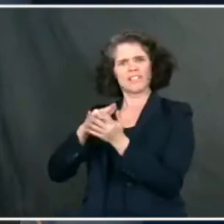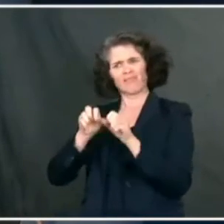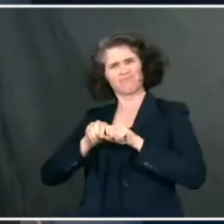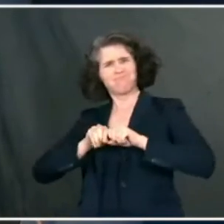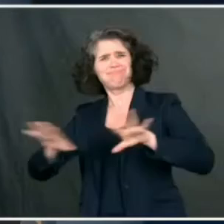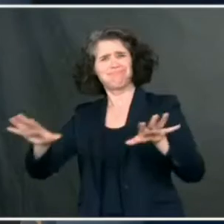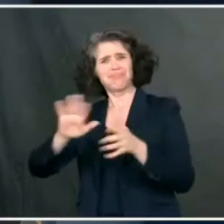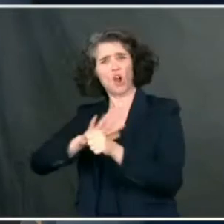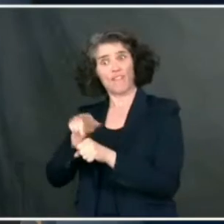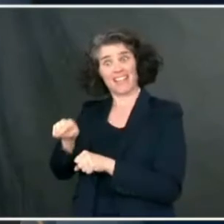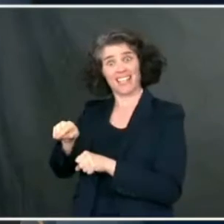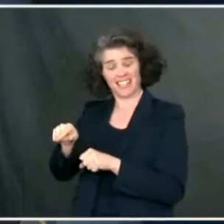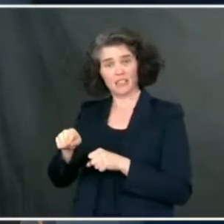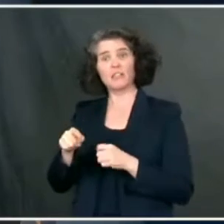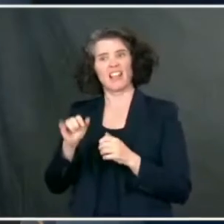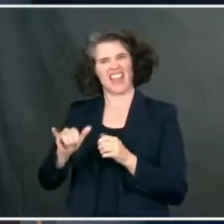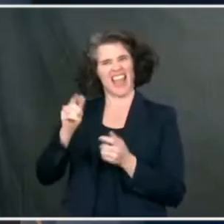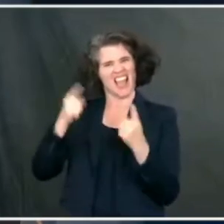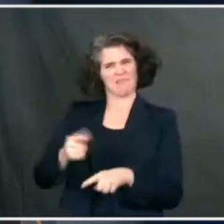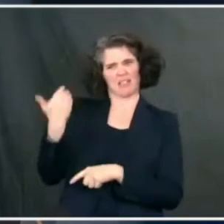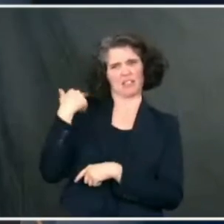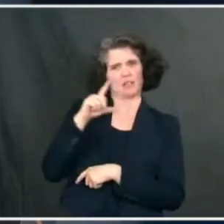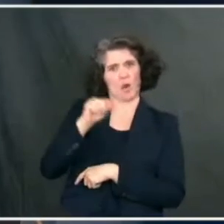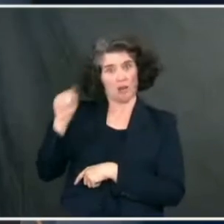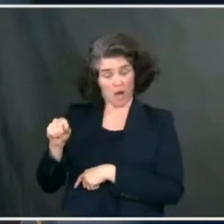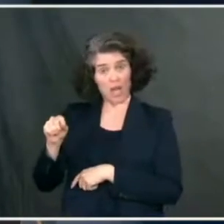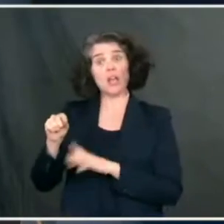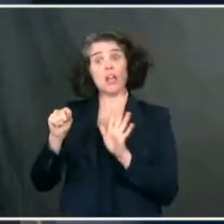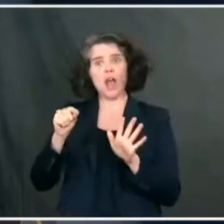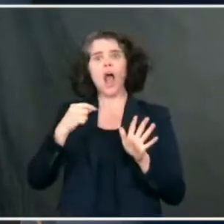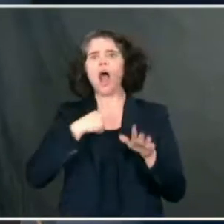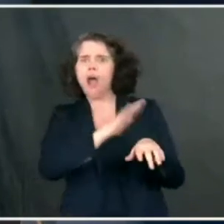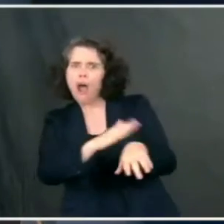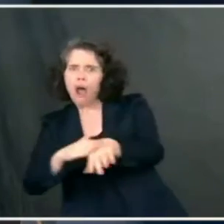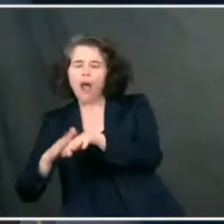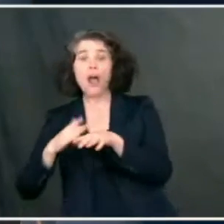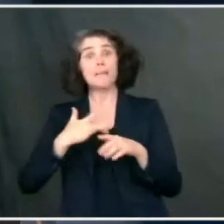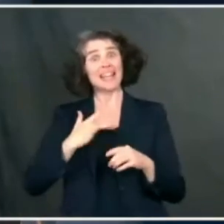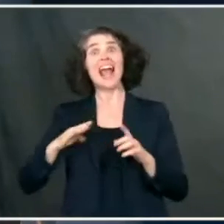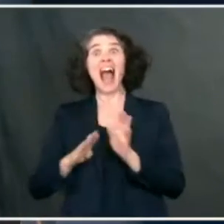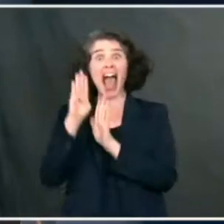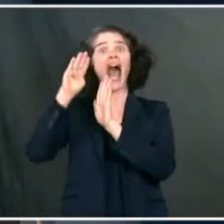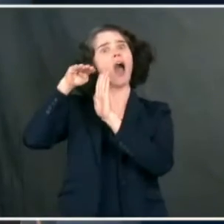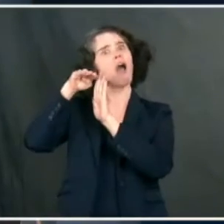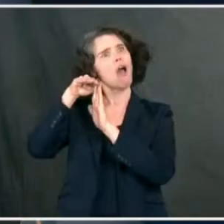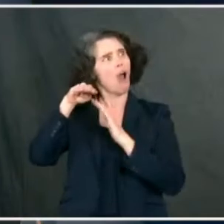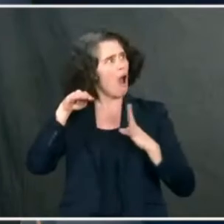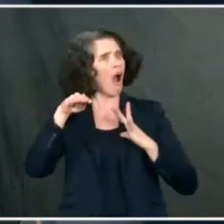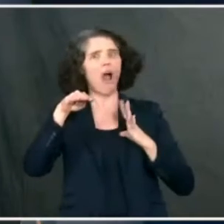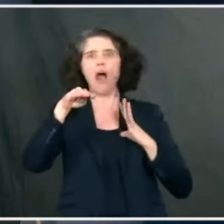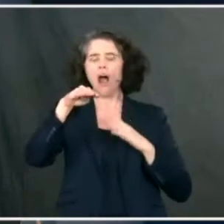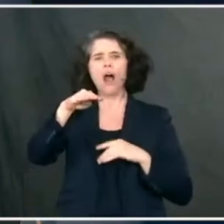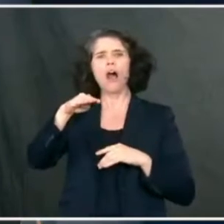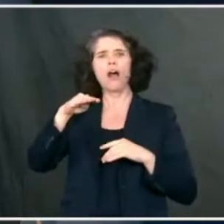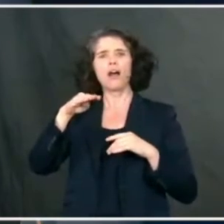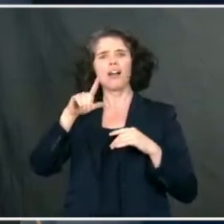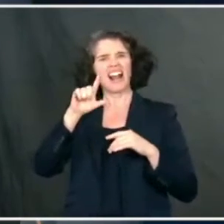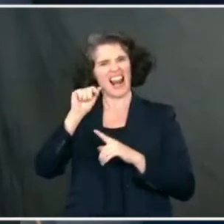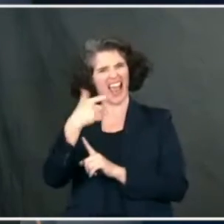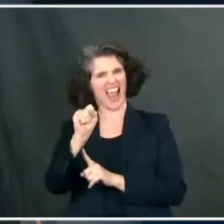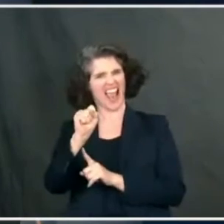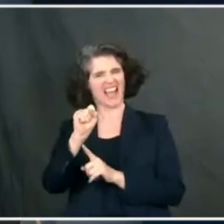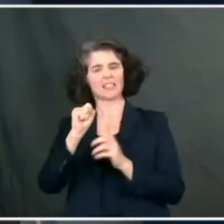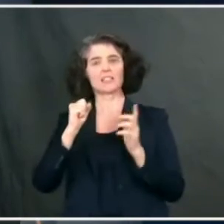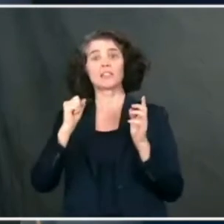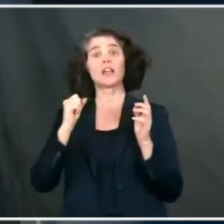that there are always lags, so please be aware of that, that when you have cases and then a couple of weeks later